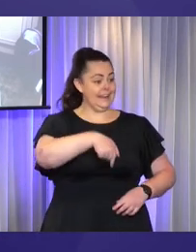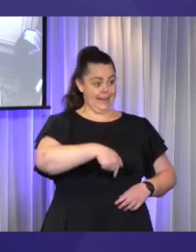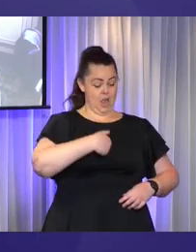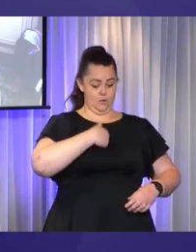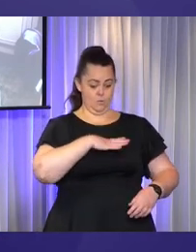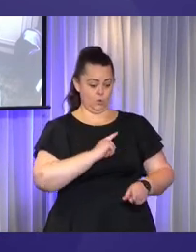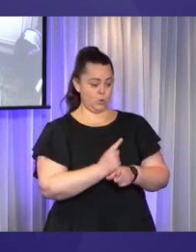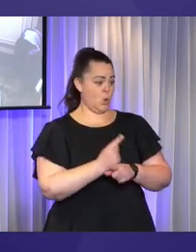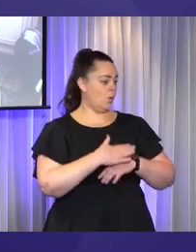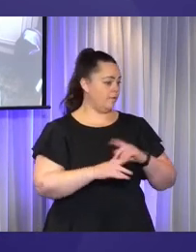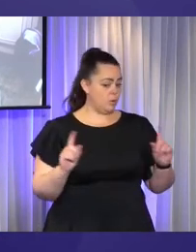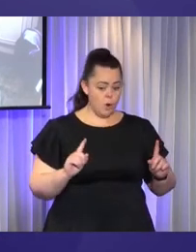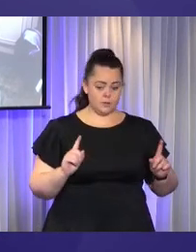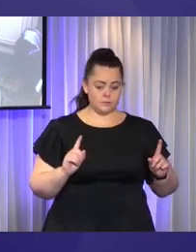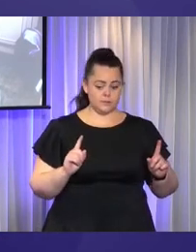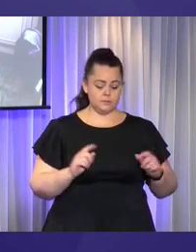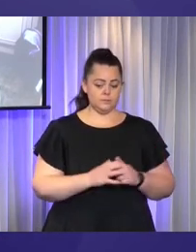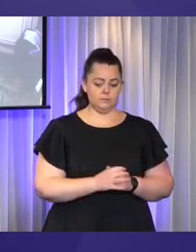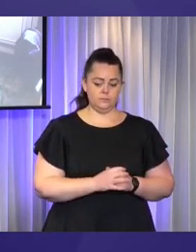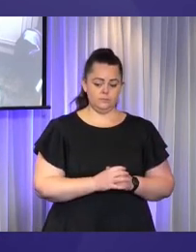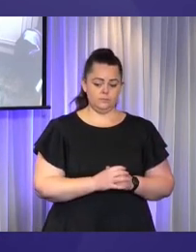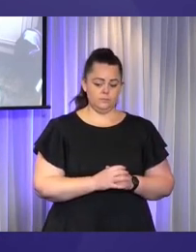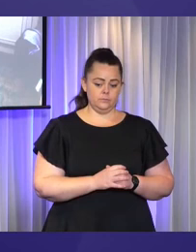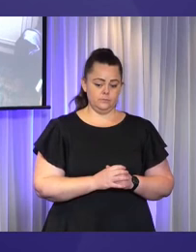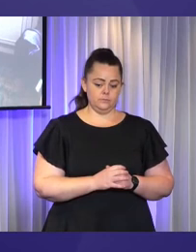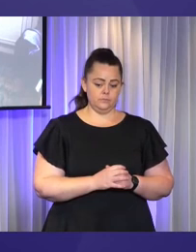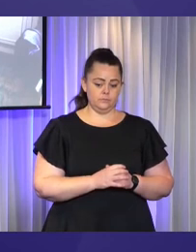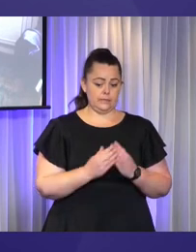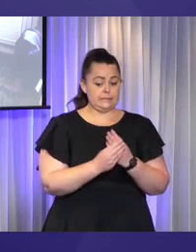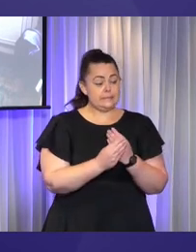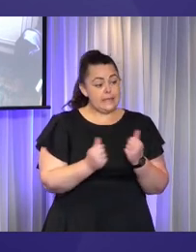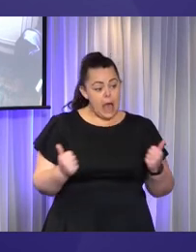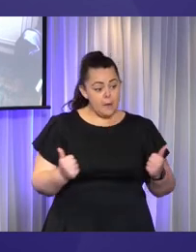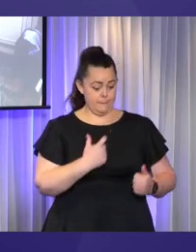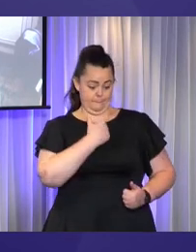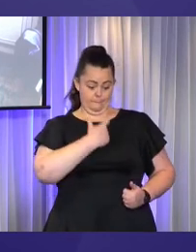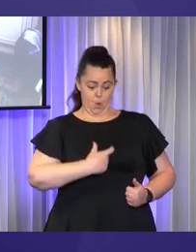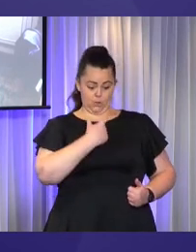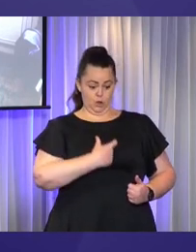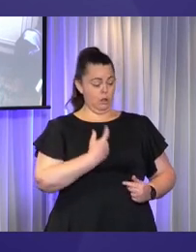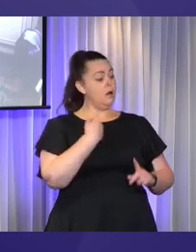on the way in which some personal community supports have been done right.